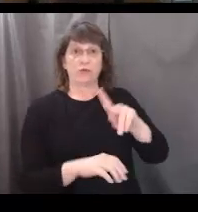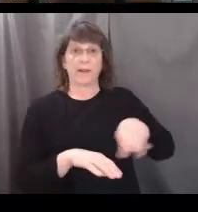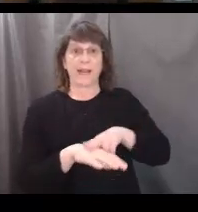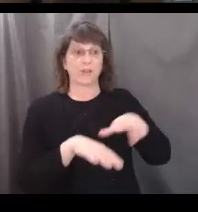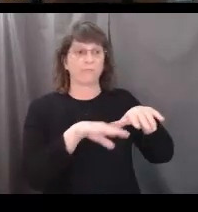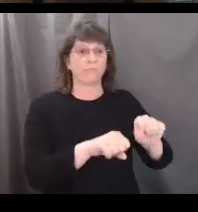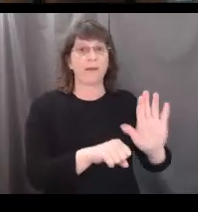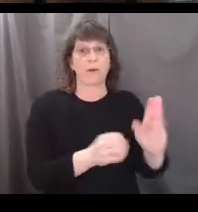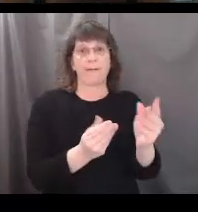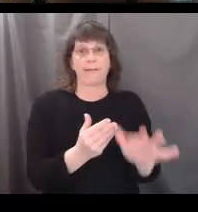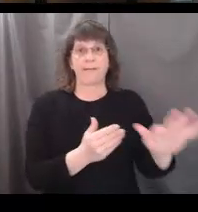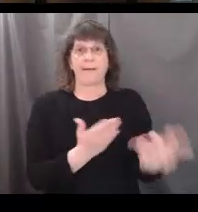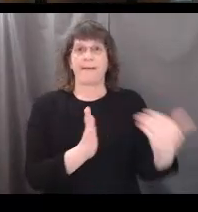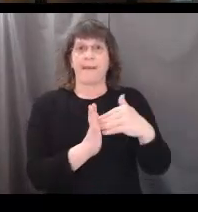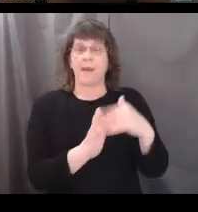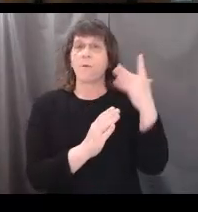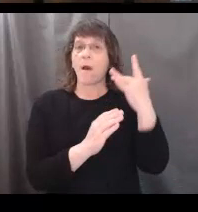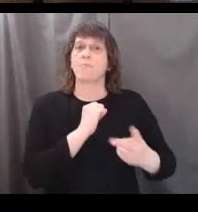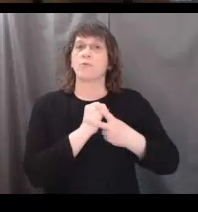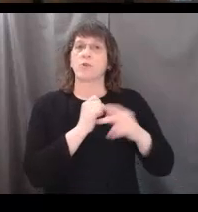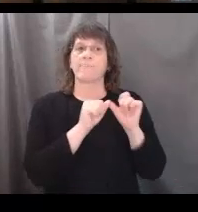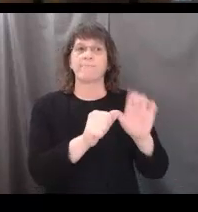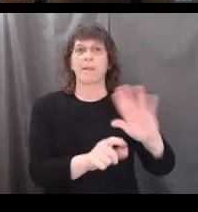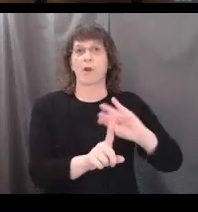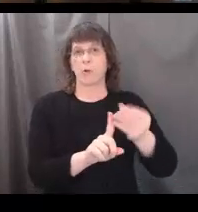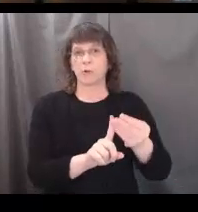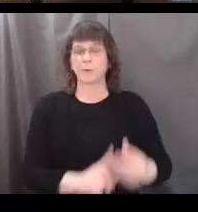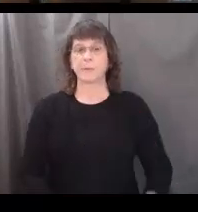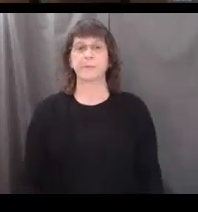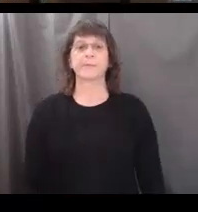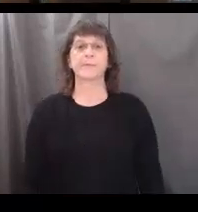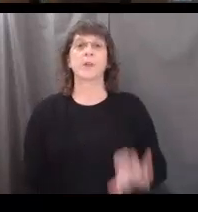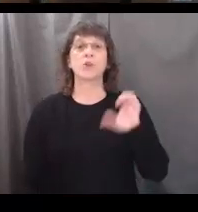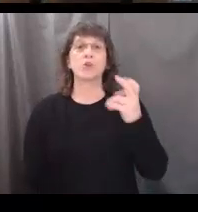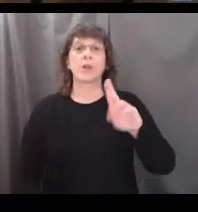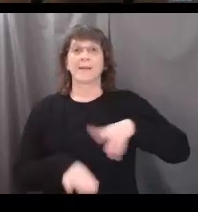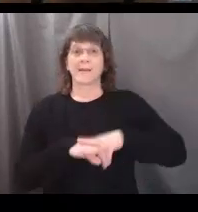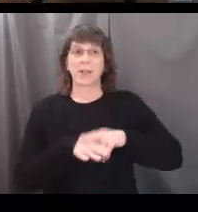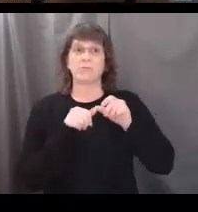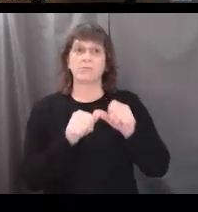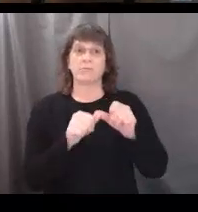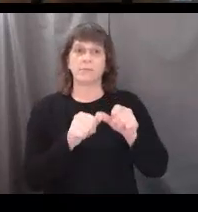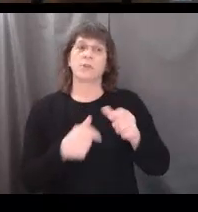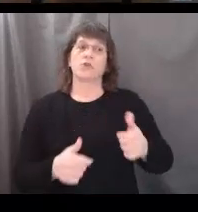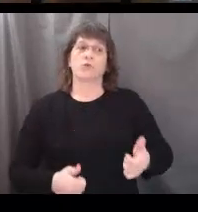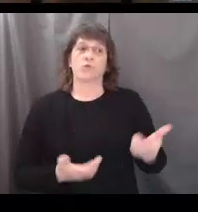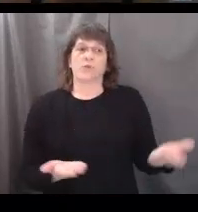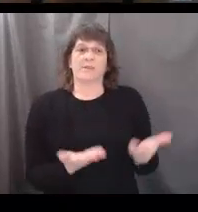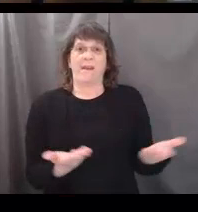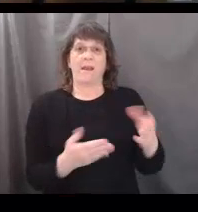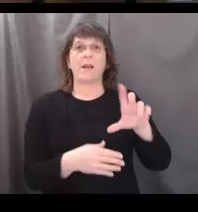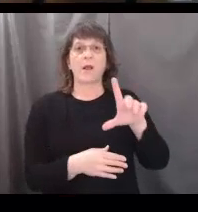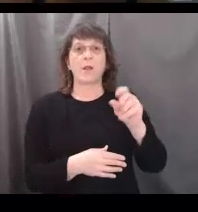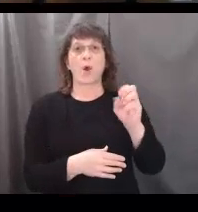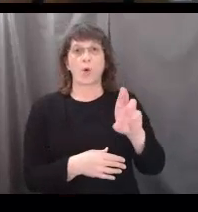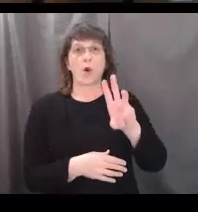reclaim the treaty grounds to preserve and continue their Chinook culture. Chinook Nation continues to reside in the lower Columbia